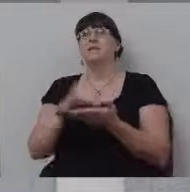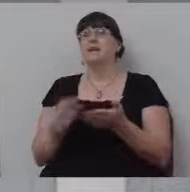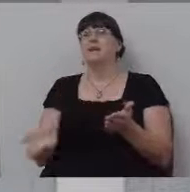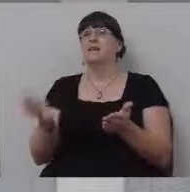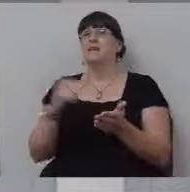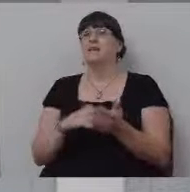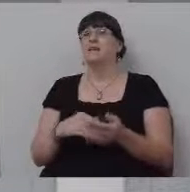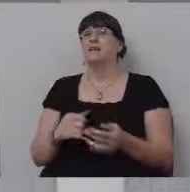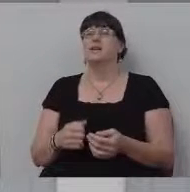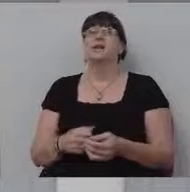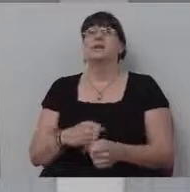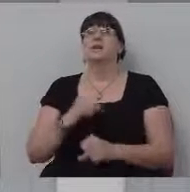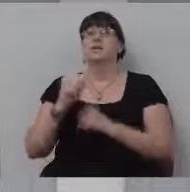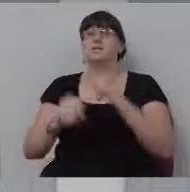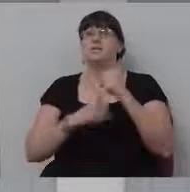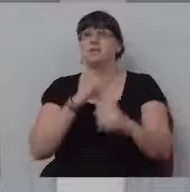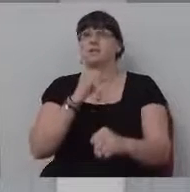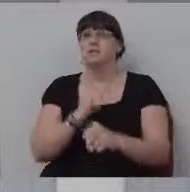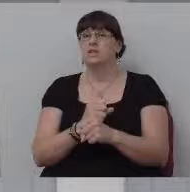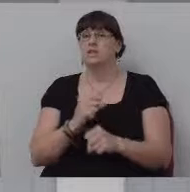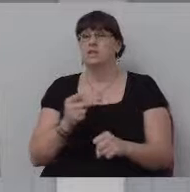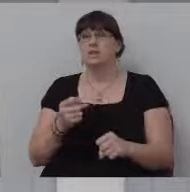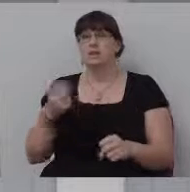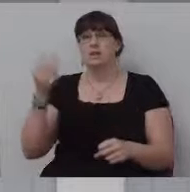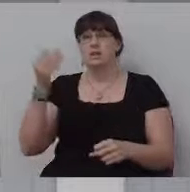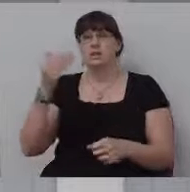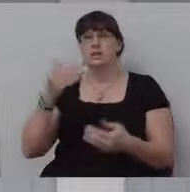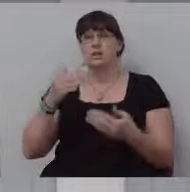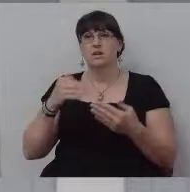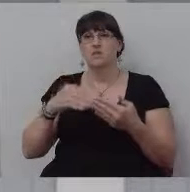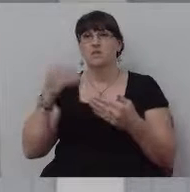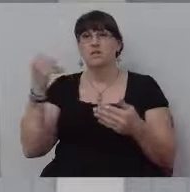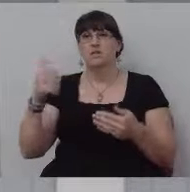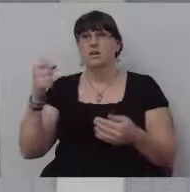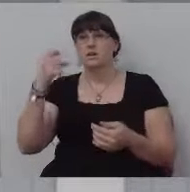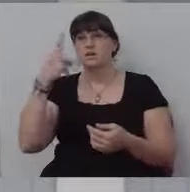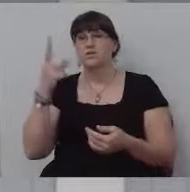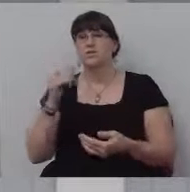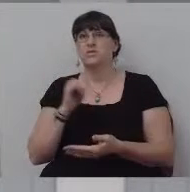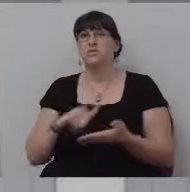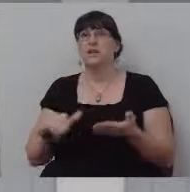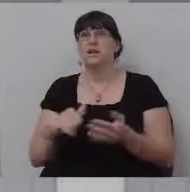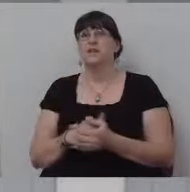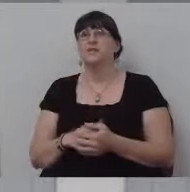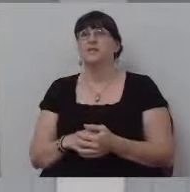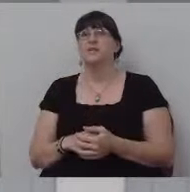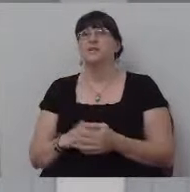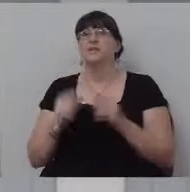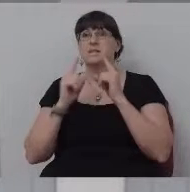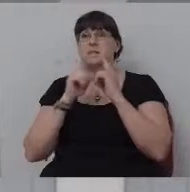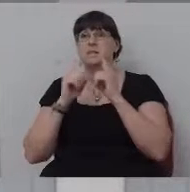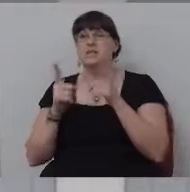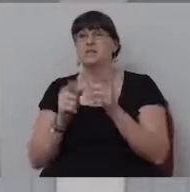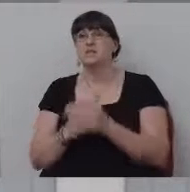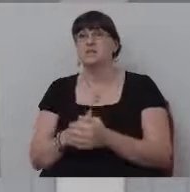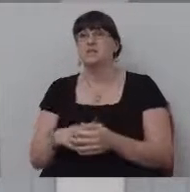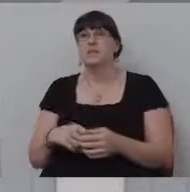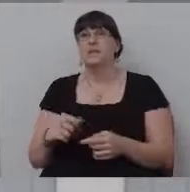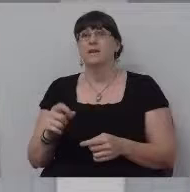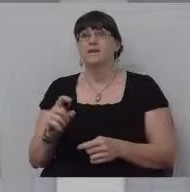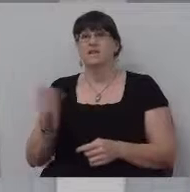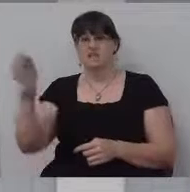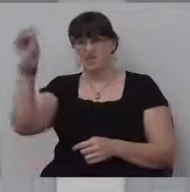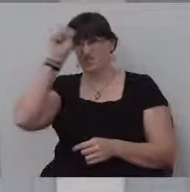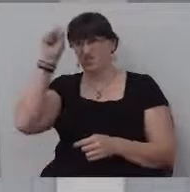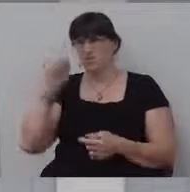It took years before I found out a good answer for those people to say, you know, that's the most foolish thing I've ever heard. You give 10% of your income to church? That's really stupid to do